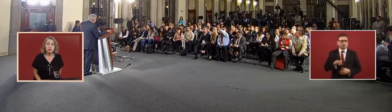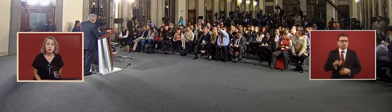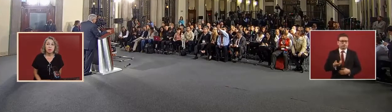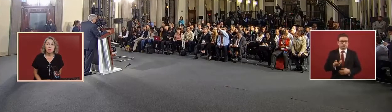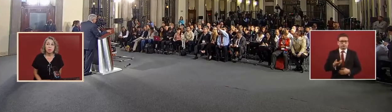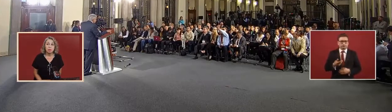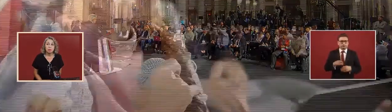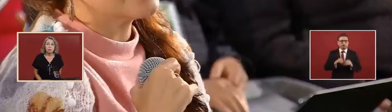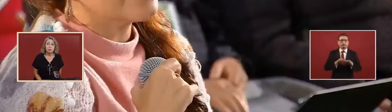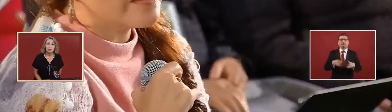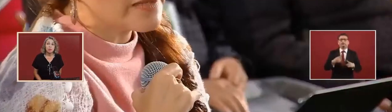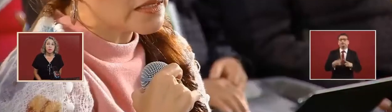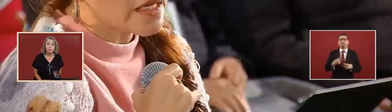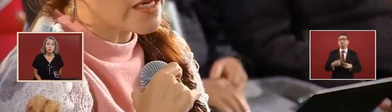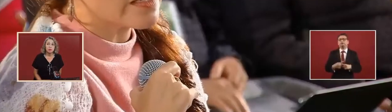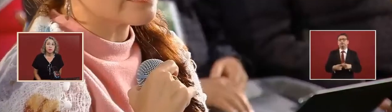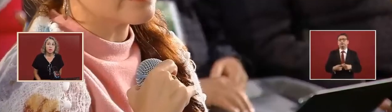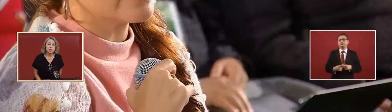who was doing it